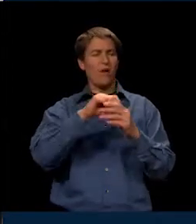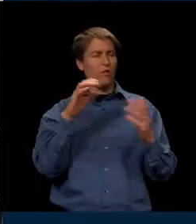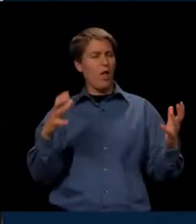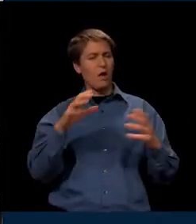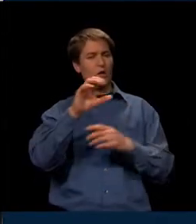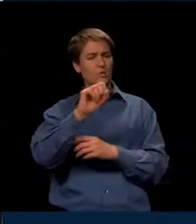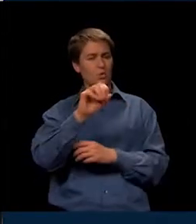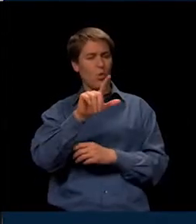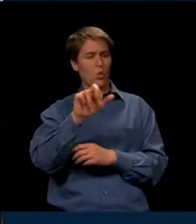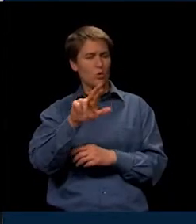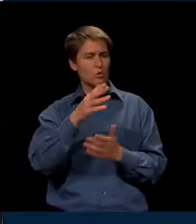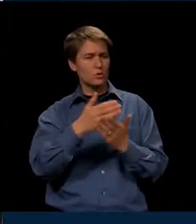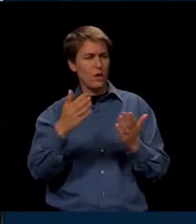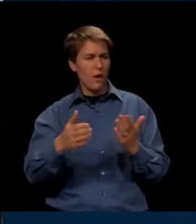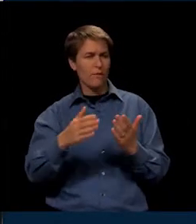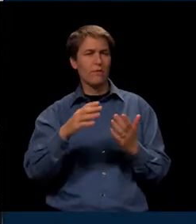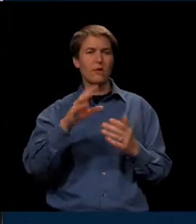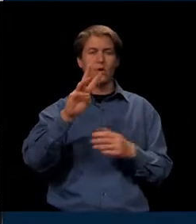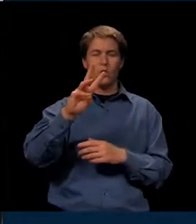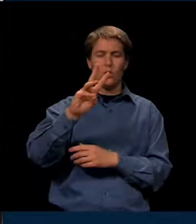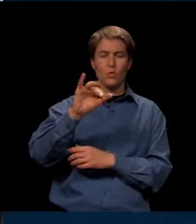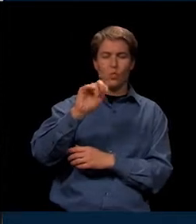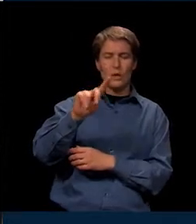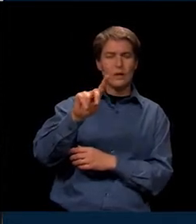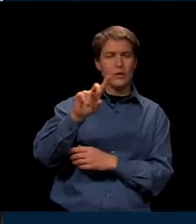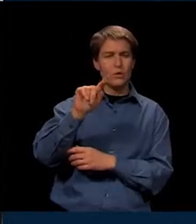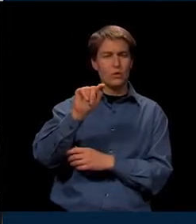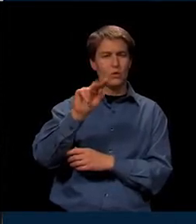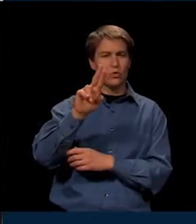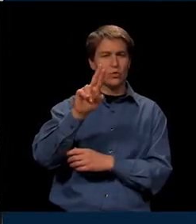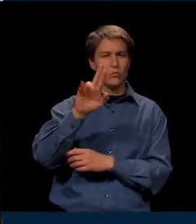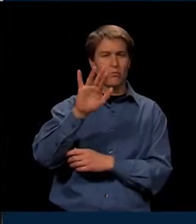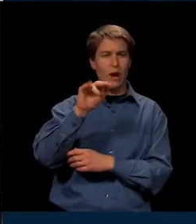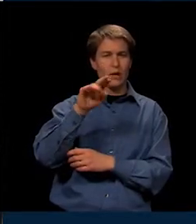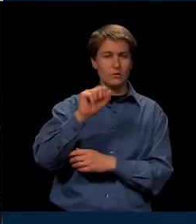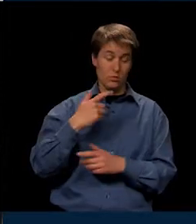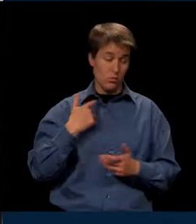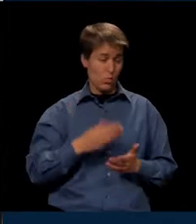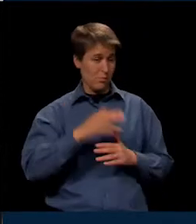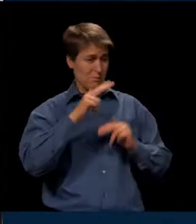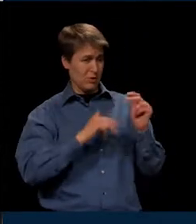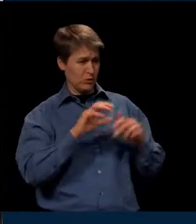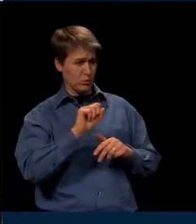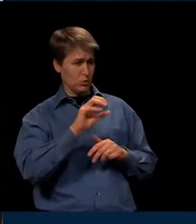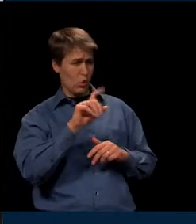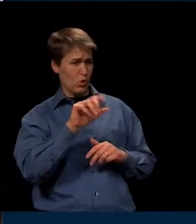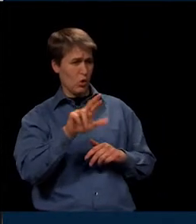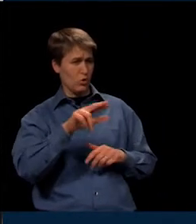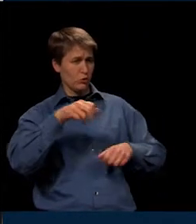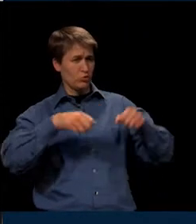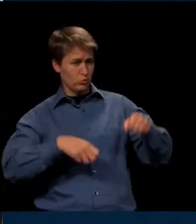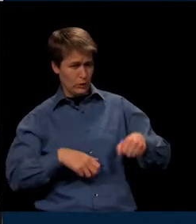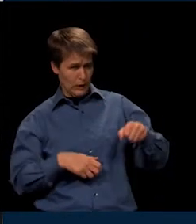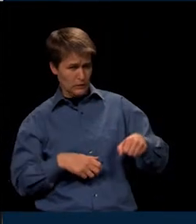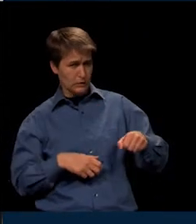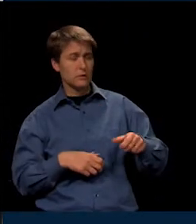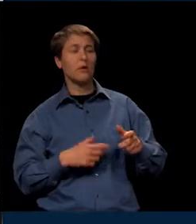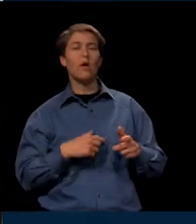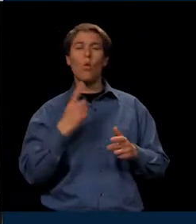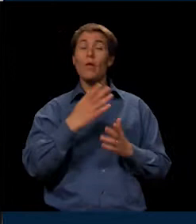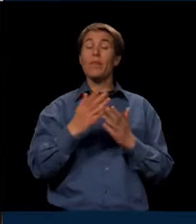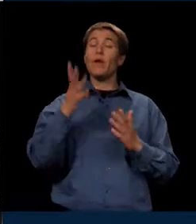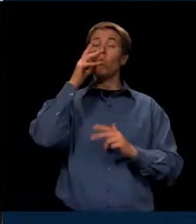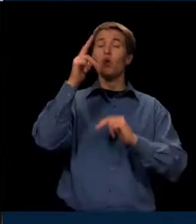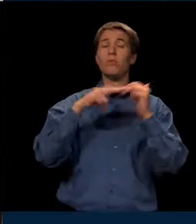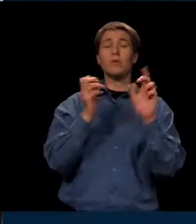working with solar panels, wind turbines. And we're building solar suitcases. One of the pieces we're going to build today, I'll walk you through